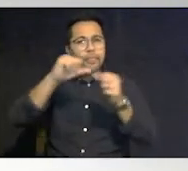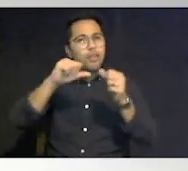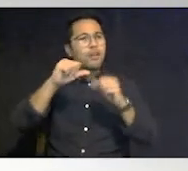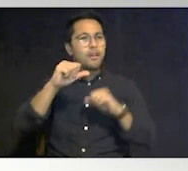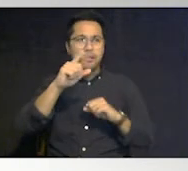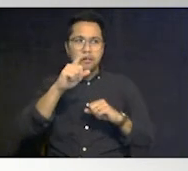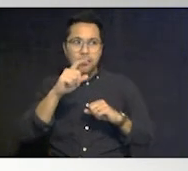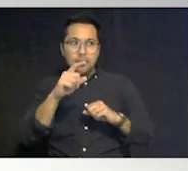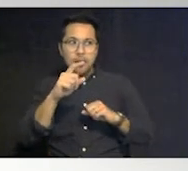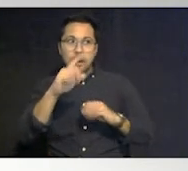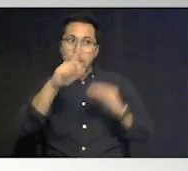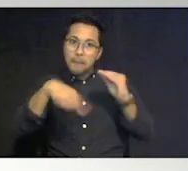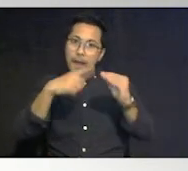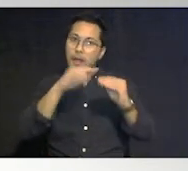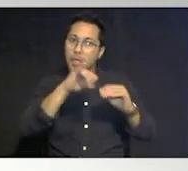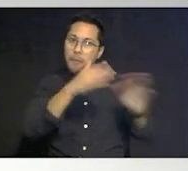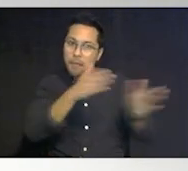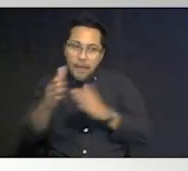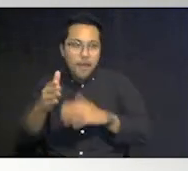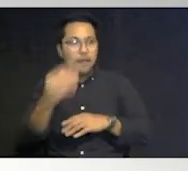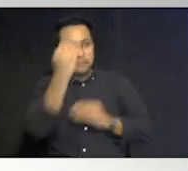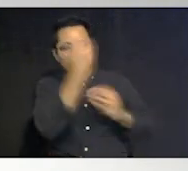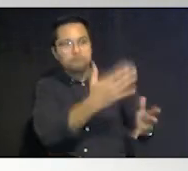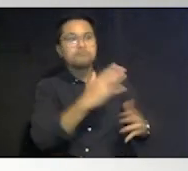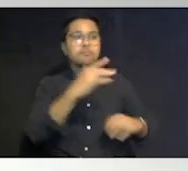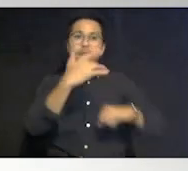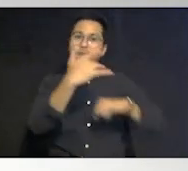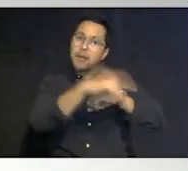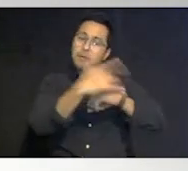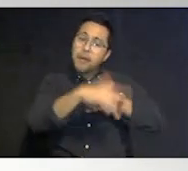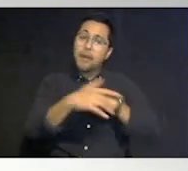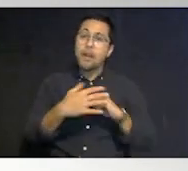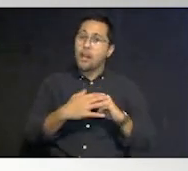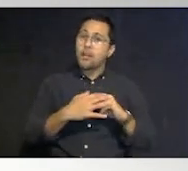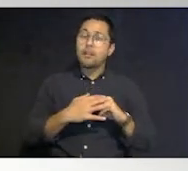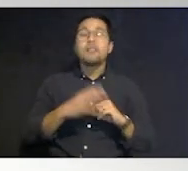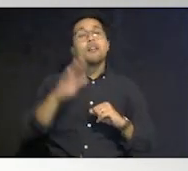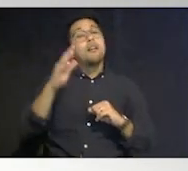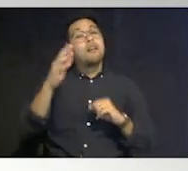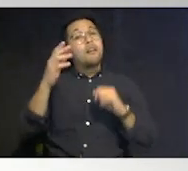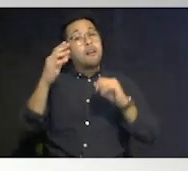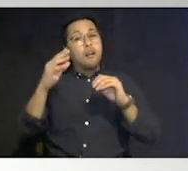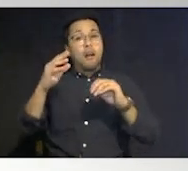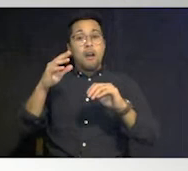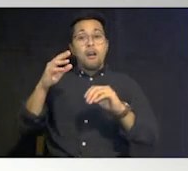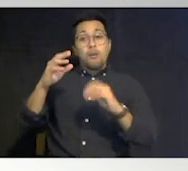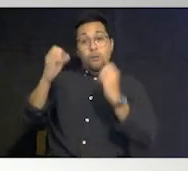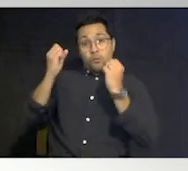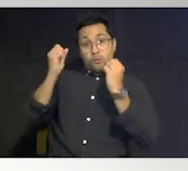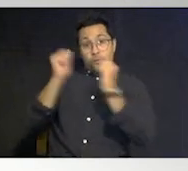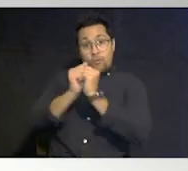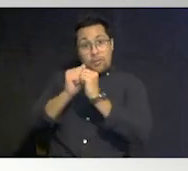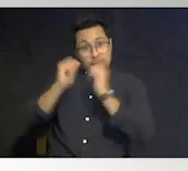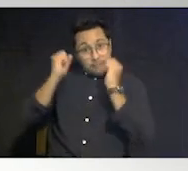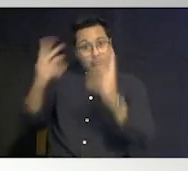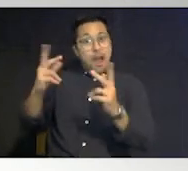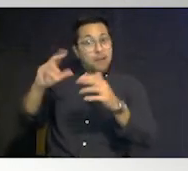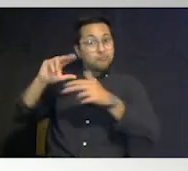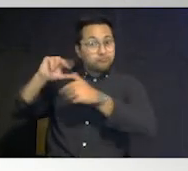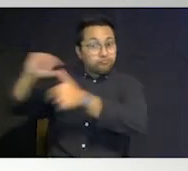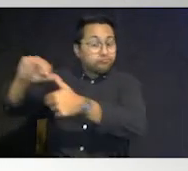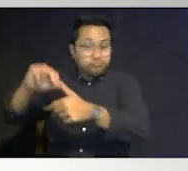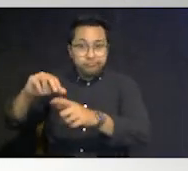availability is you know often and we've seen this in many a hurricane event um some of our